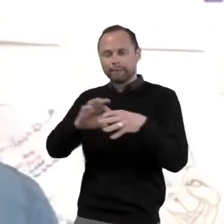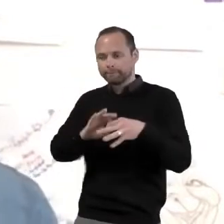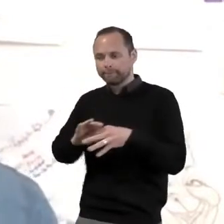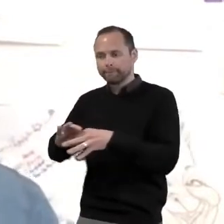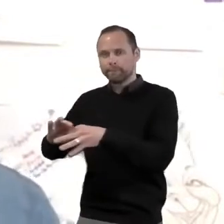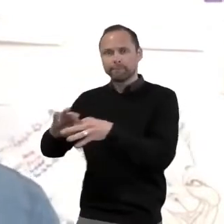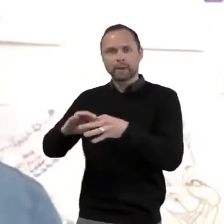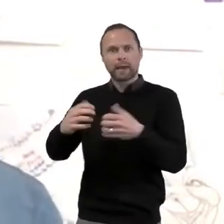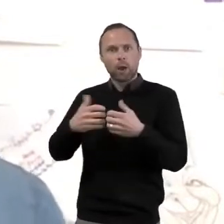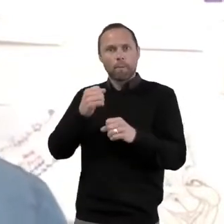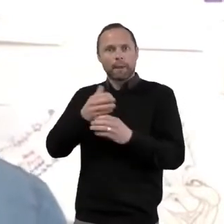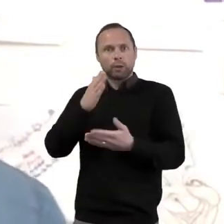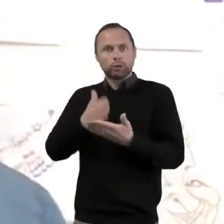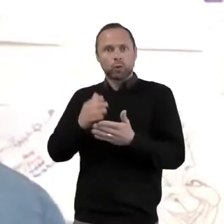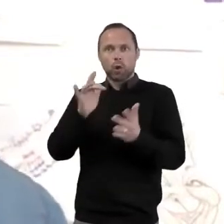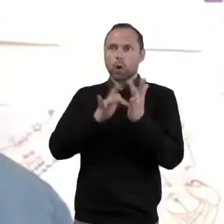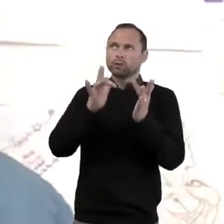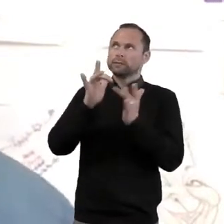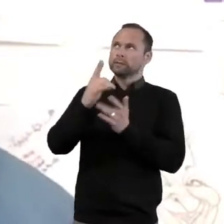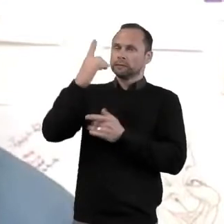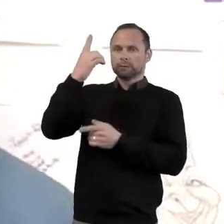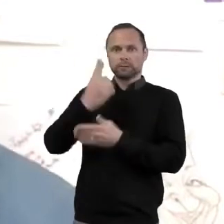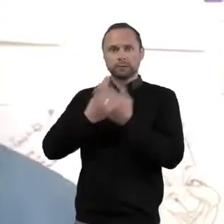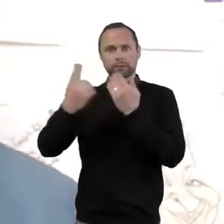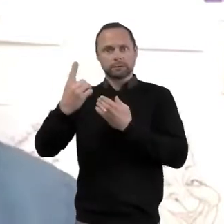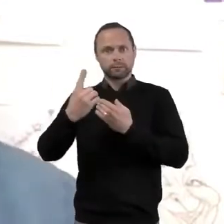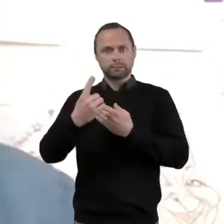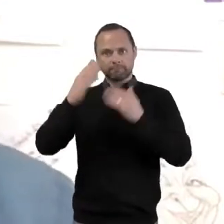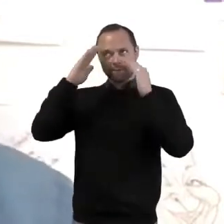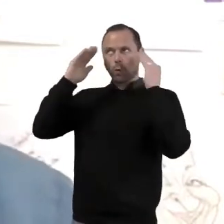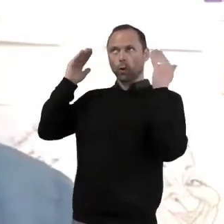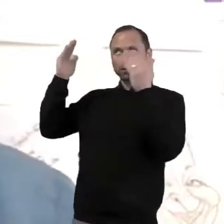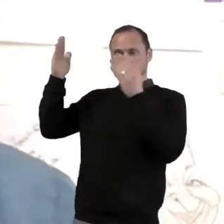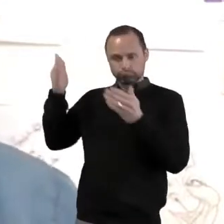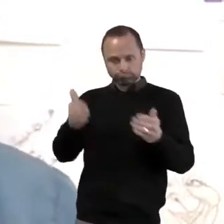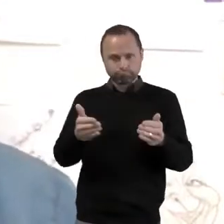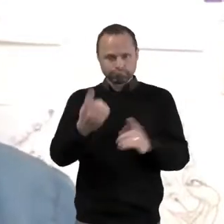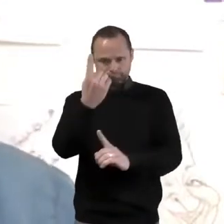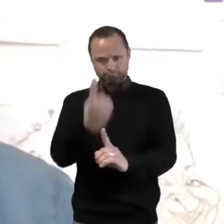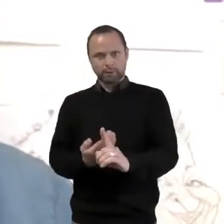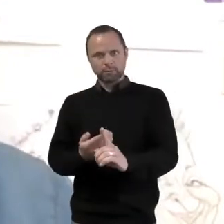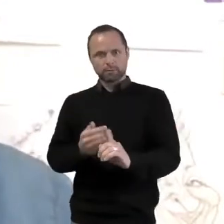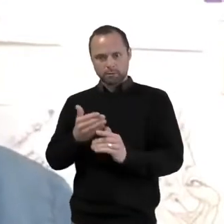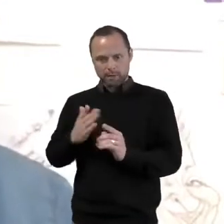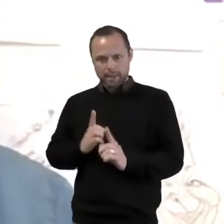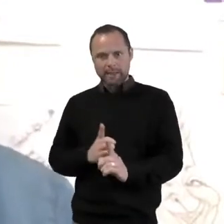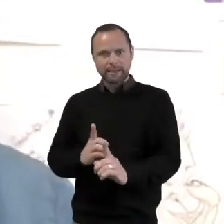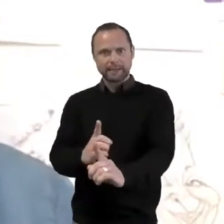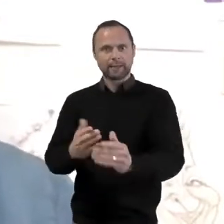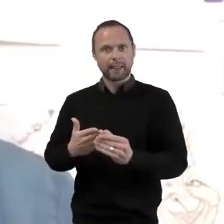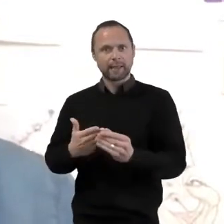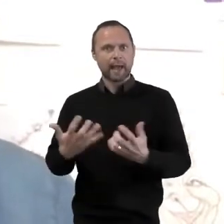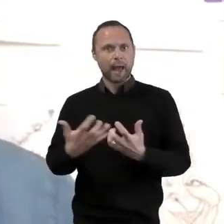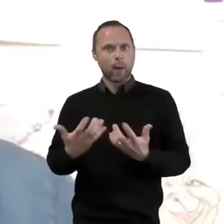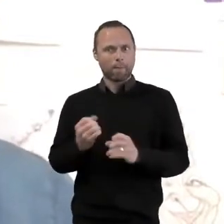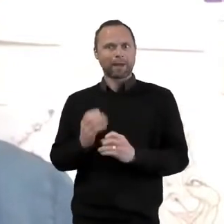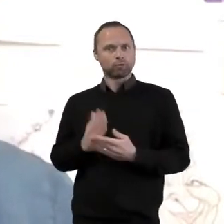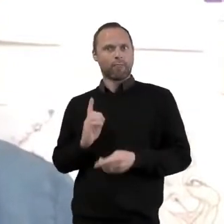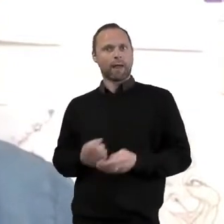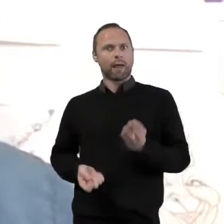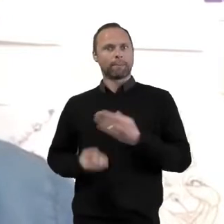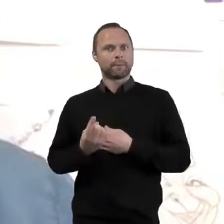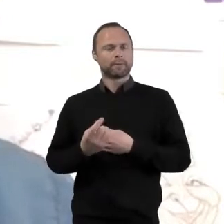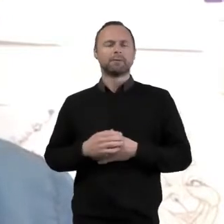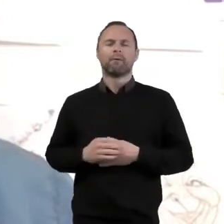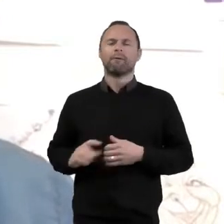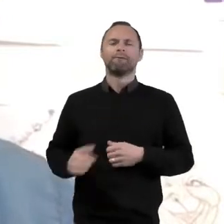navigation. So some interesting conversations to have, I'm sure. But first of all, we're going to